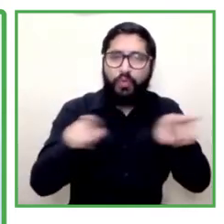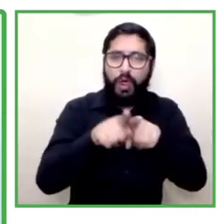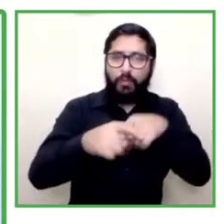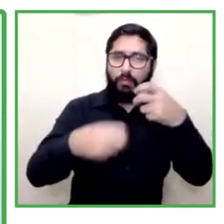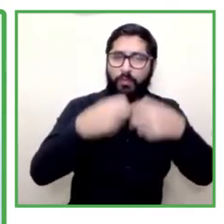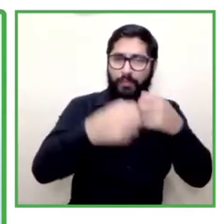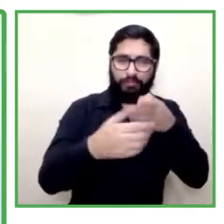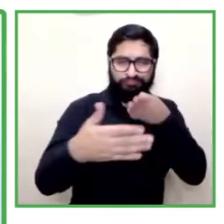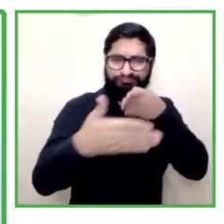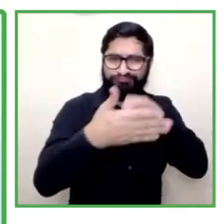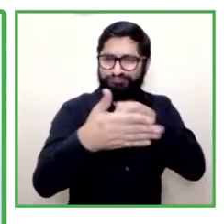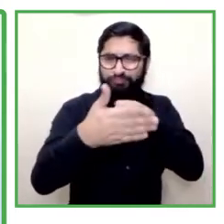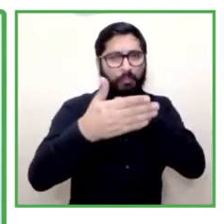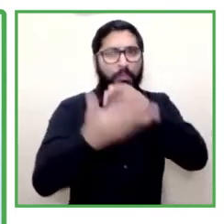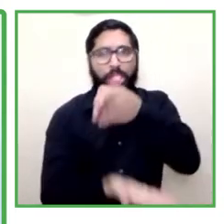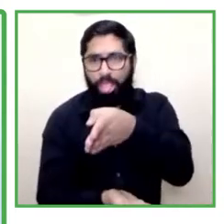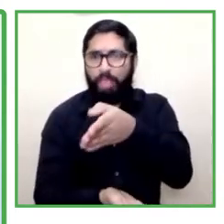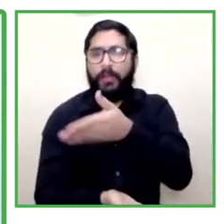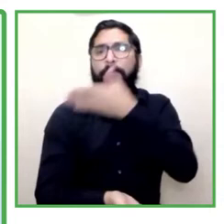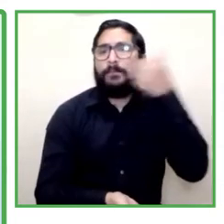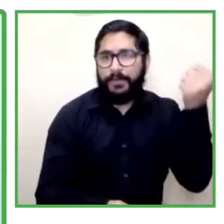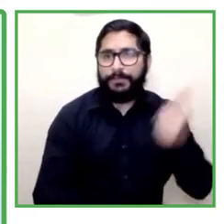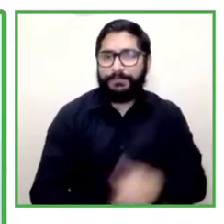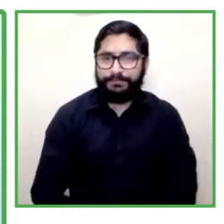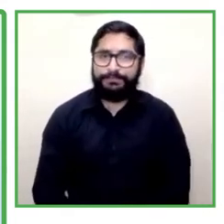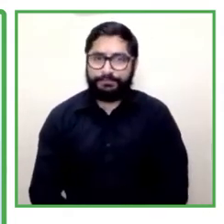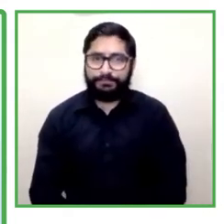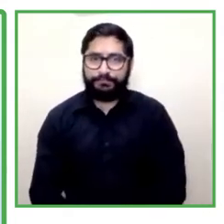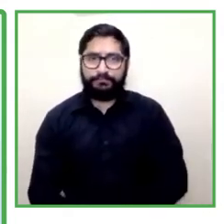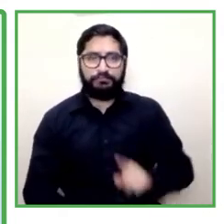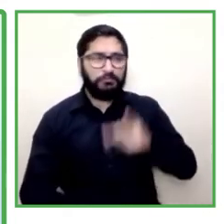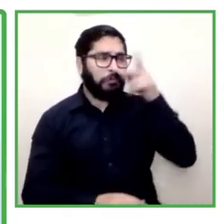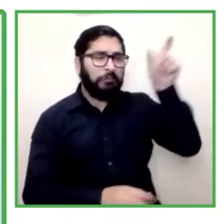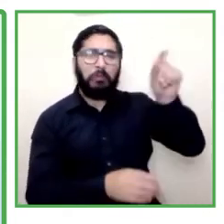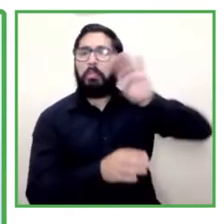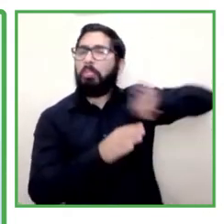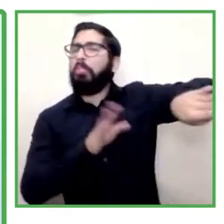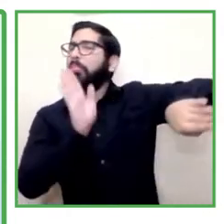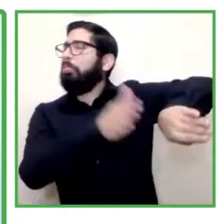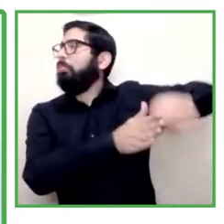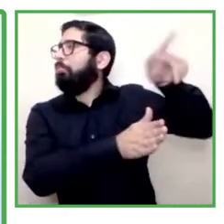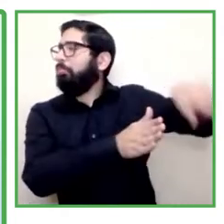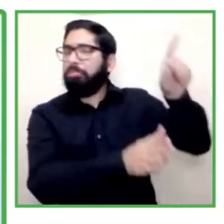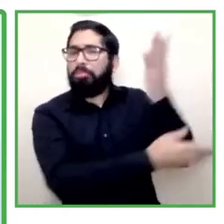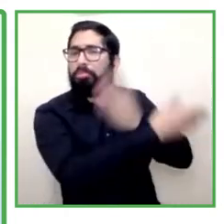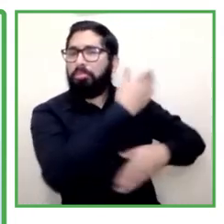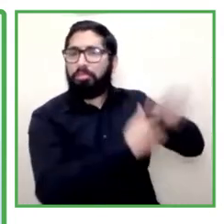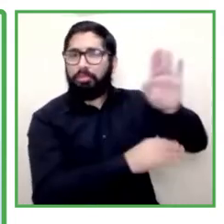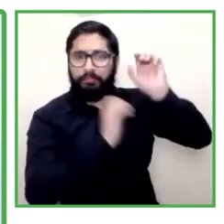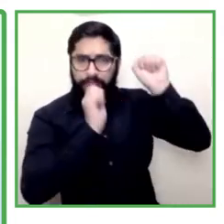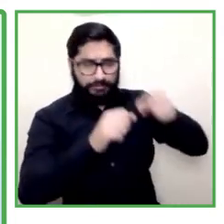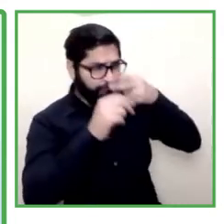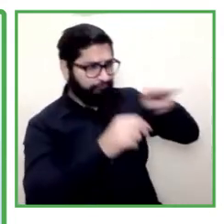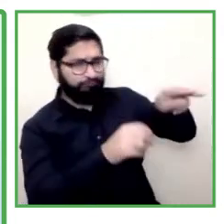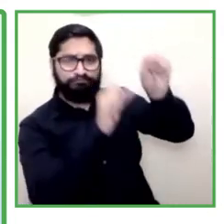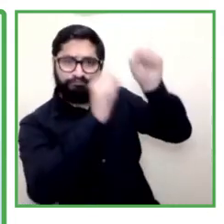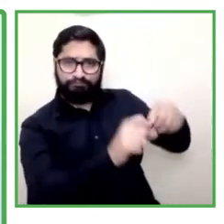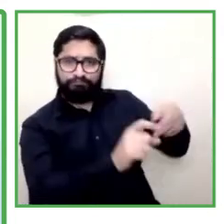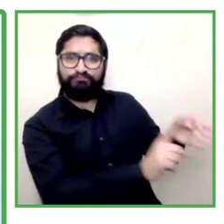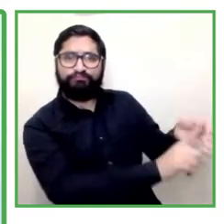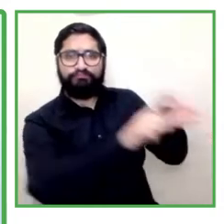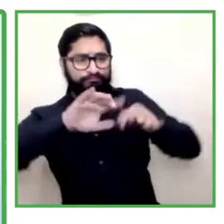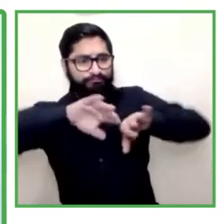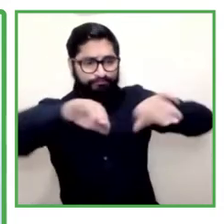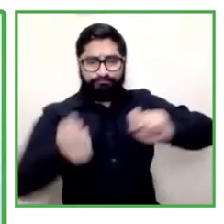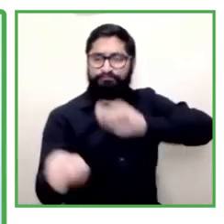views and change the mindset that people have about people with disabilities and we try to enter